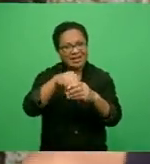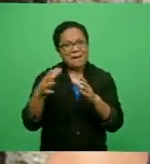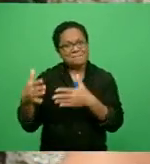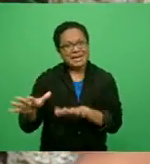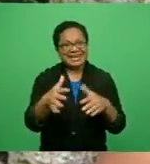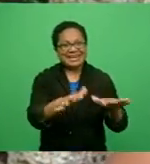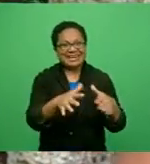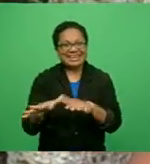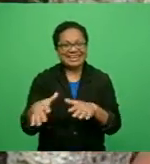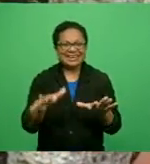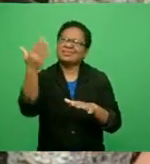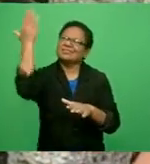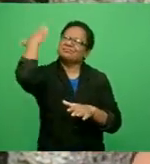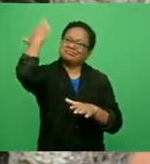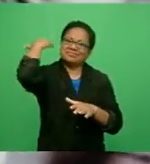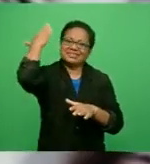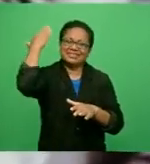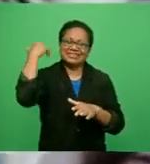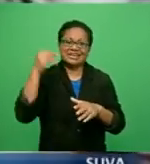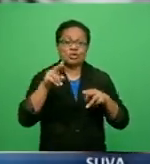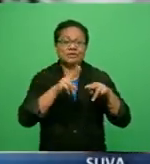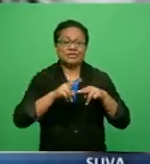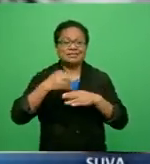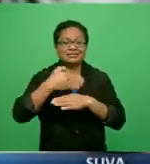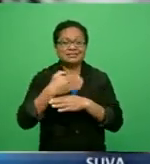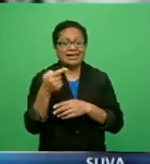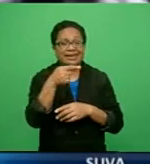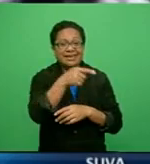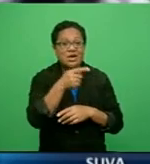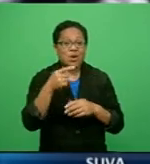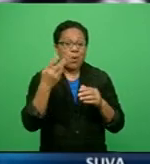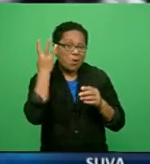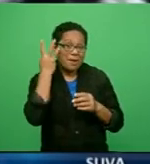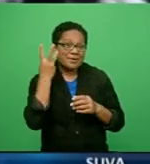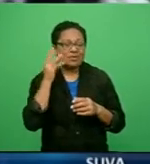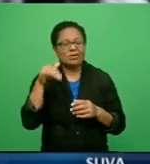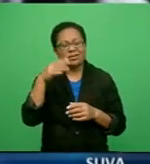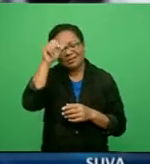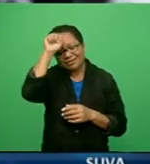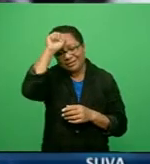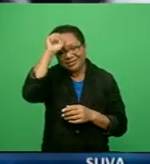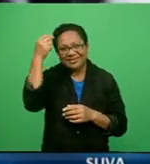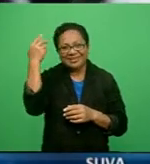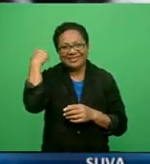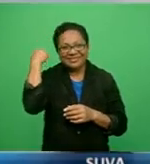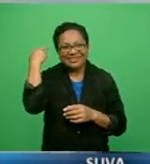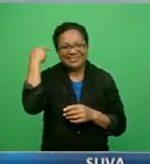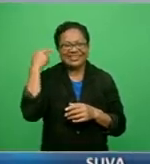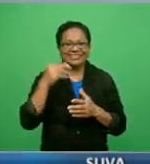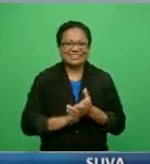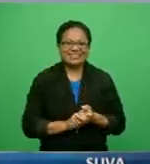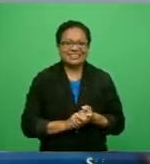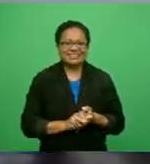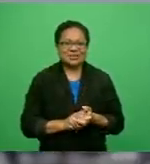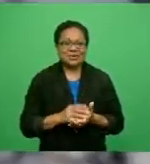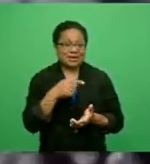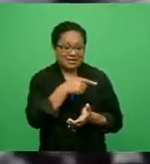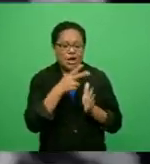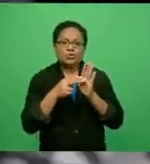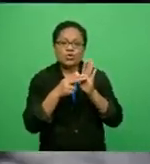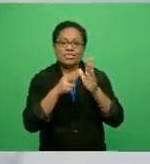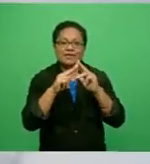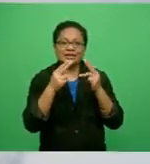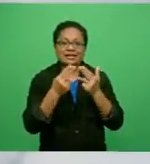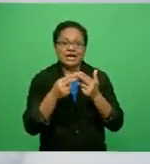Fiji Day brings out emotional memories for Evelyn Dimbau. Her late father was one of the northern villagers who practiced a special